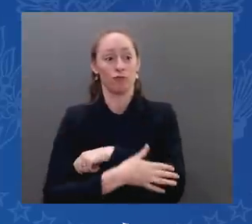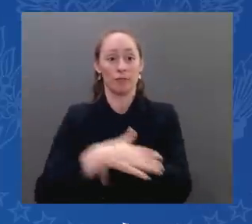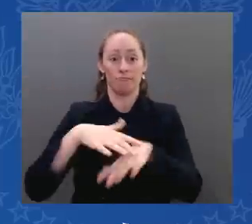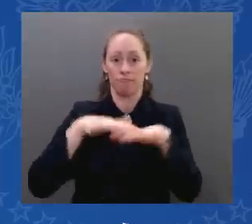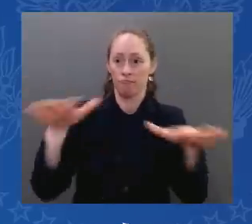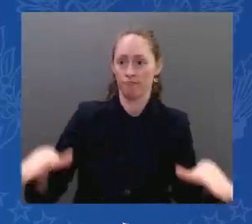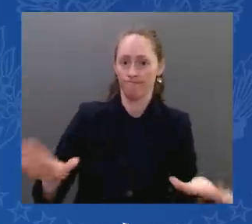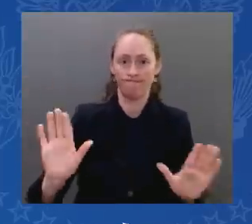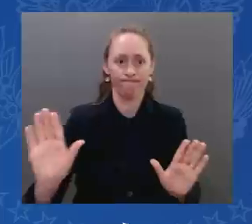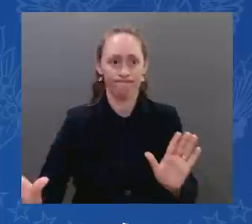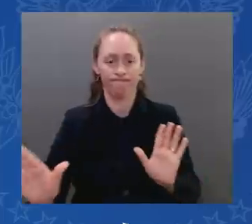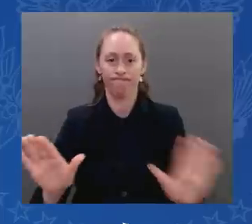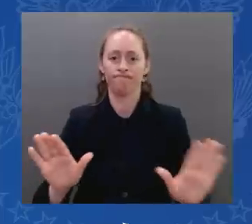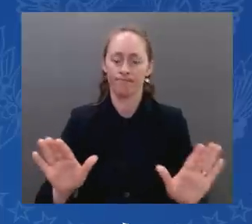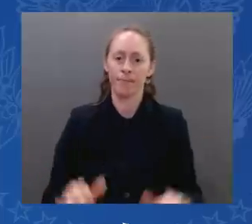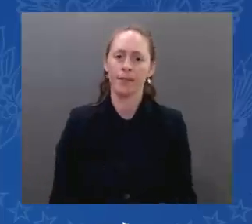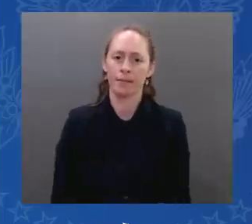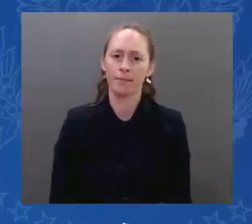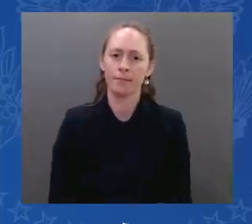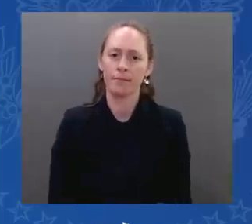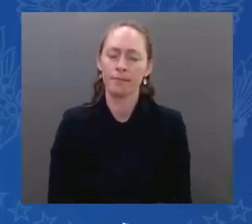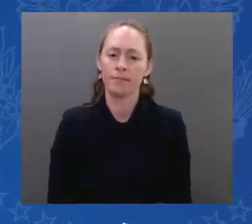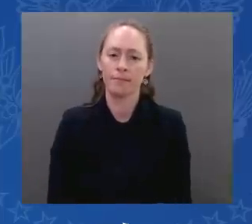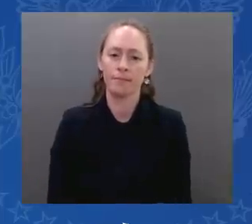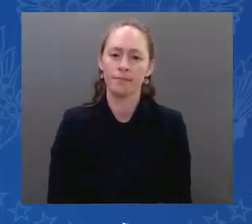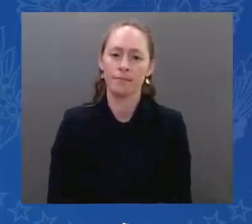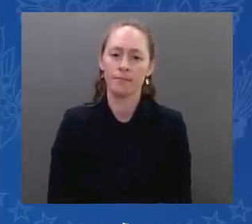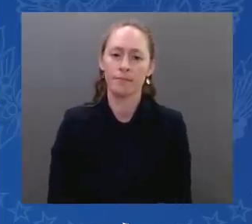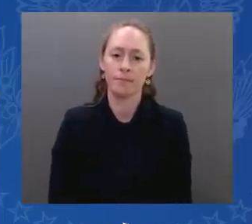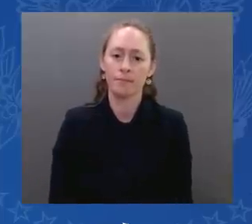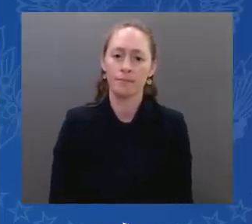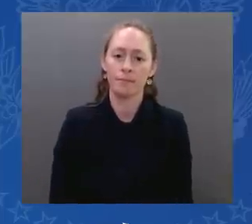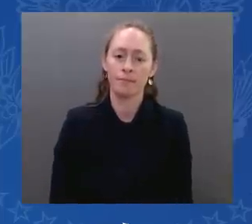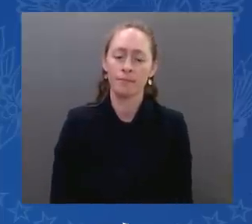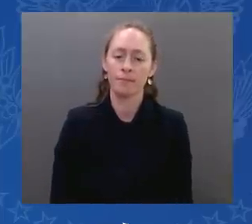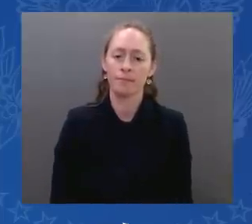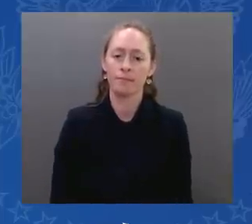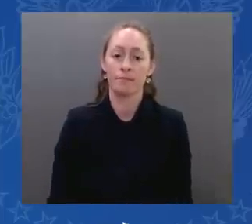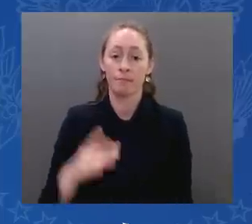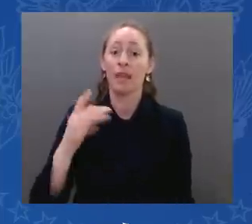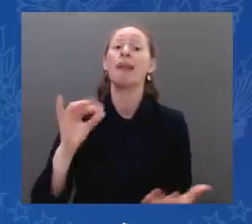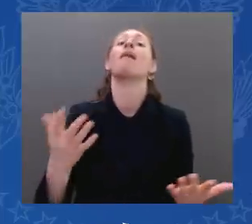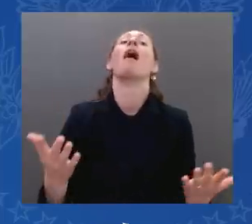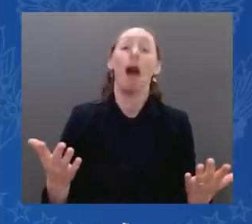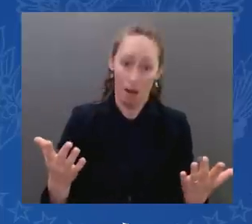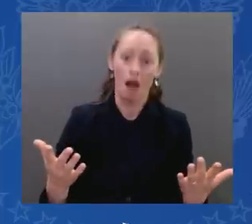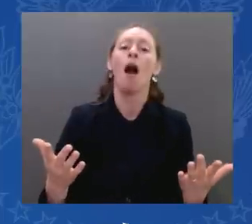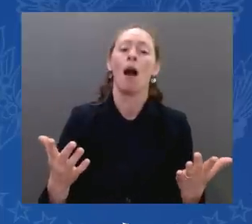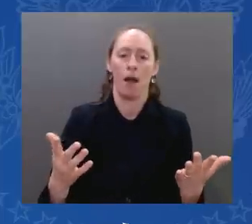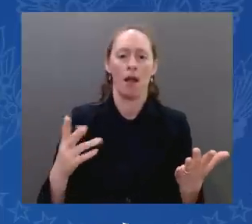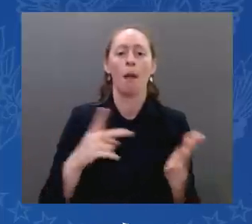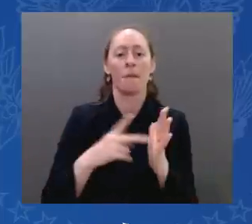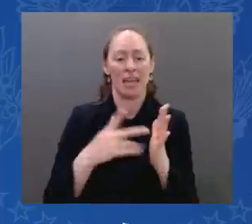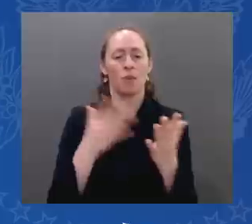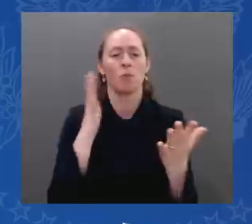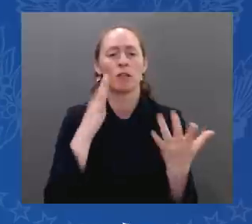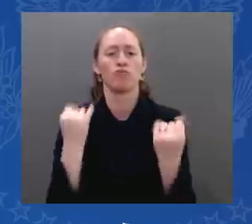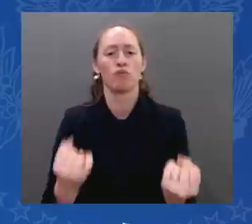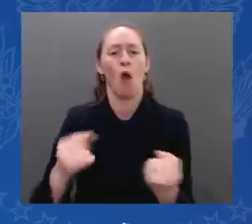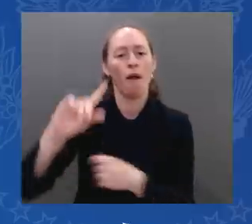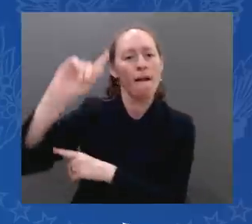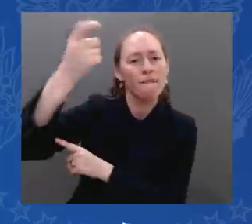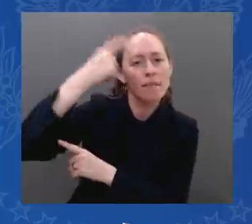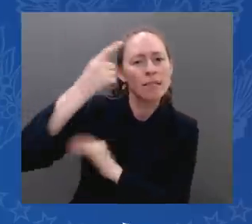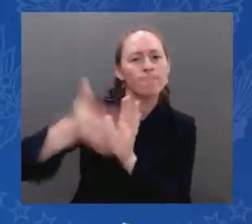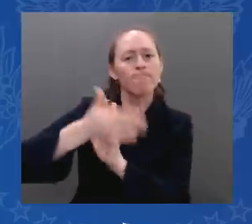for a strong democratic state is for Israel with the Jewish majority. Thank you very much.